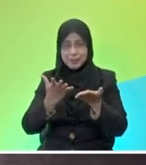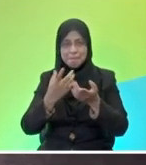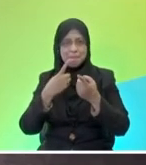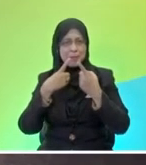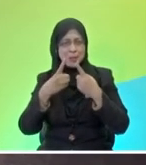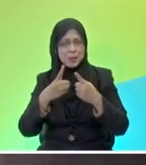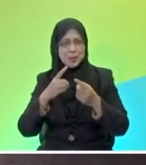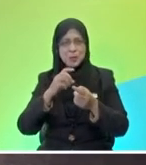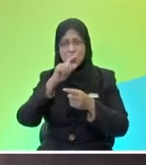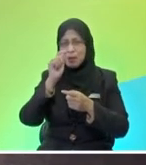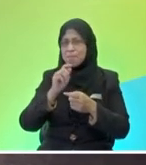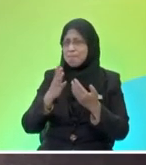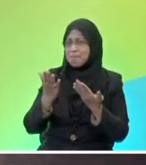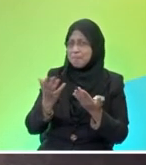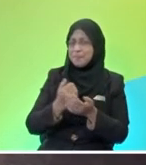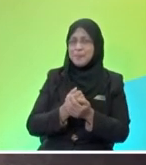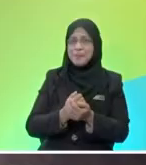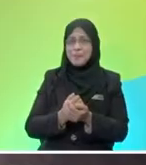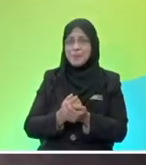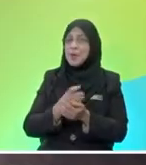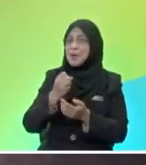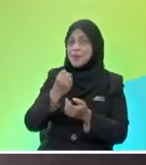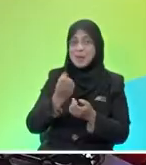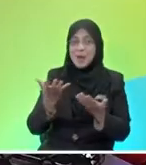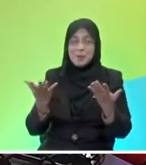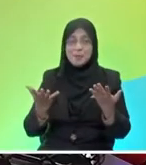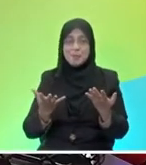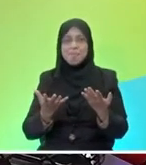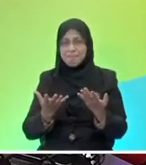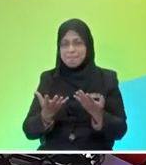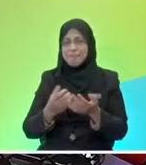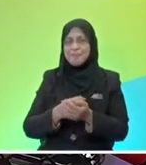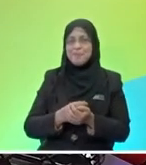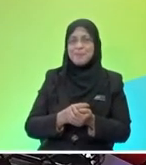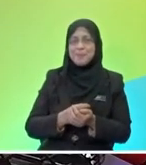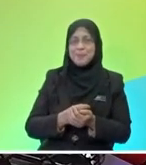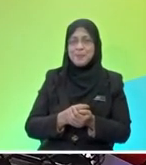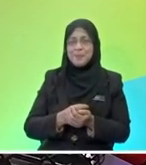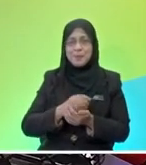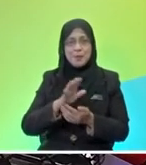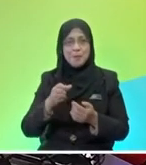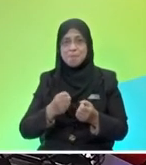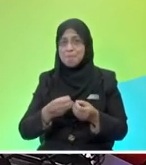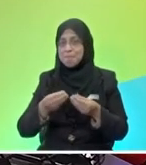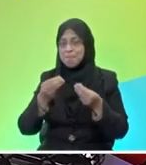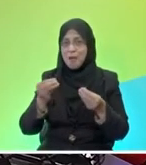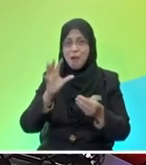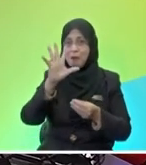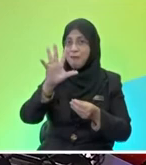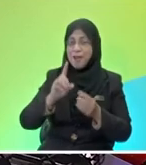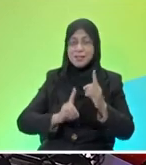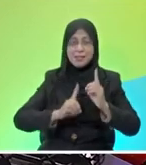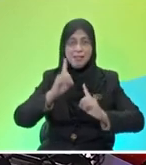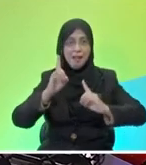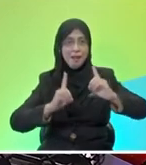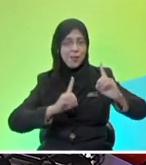q what do you think of their overall performance for all of them okay based on their performance today i would like to give them five stars because